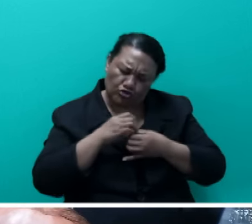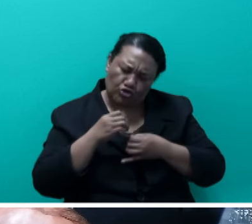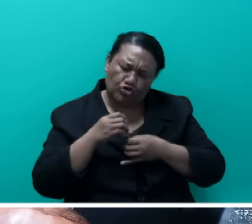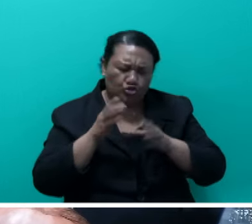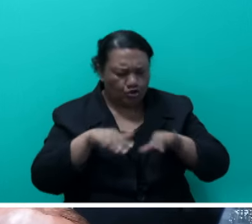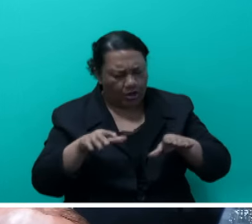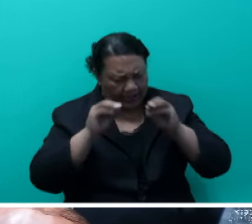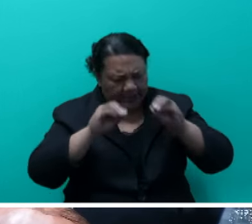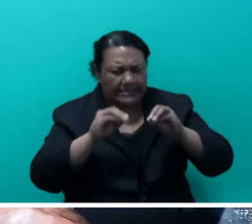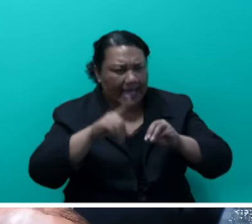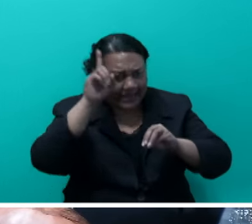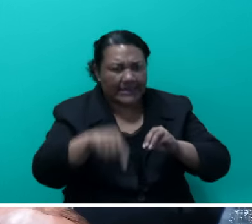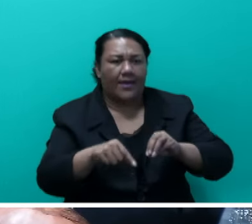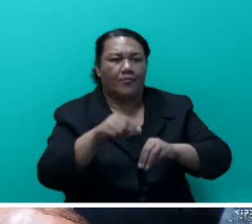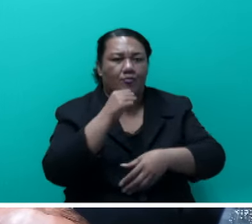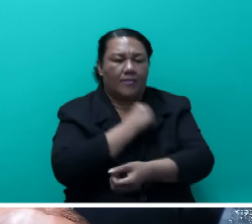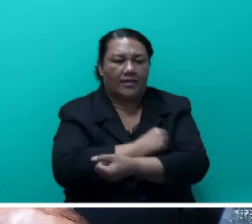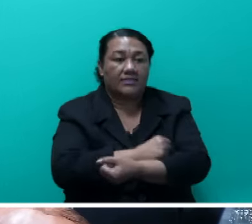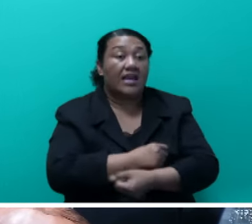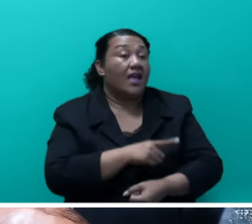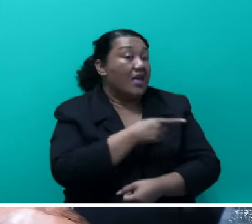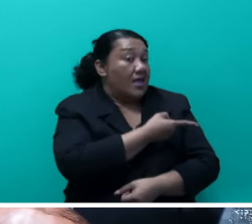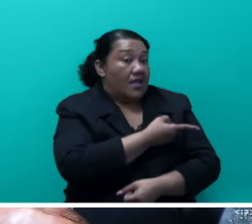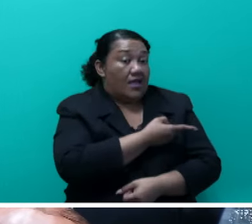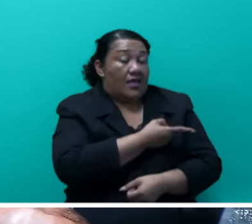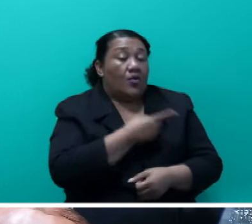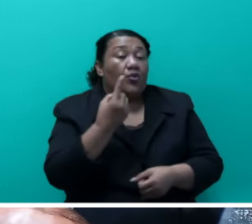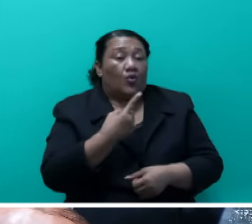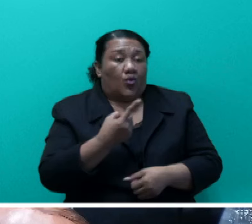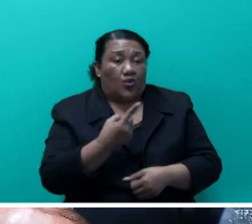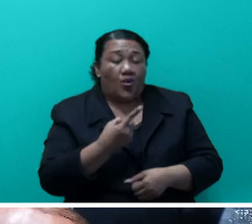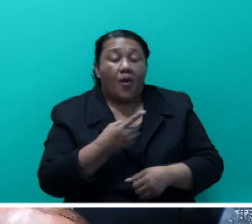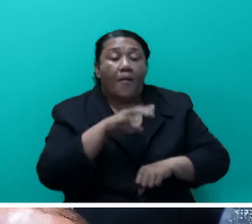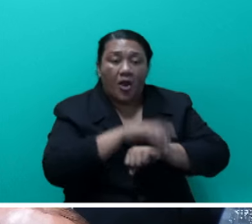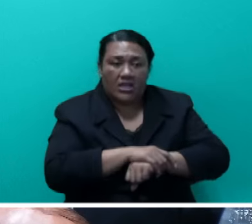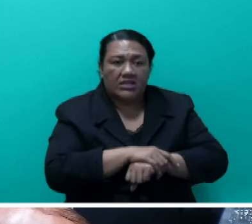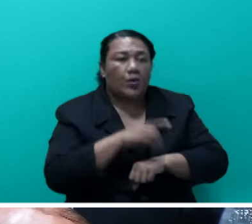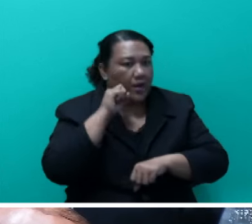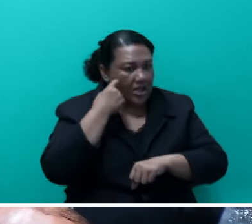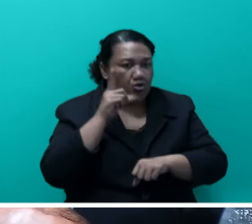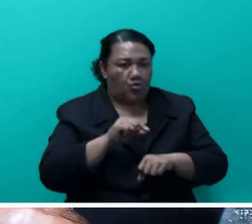Police can only do so much. The rest is up to us. Honourable Speaker. Thank you.